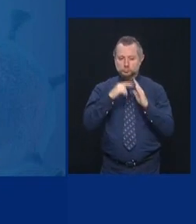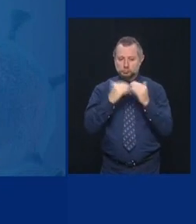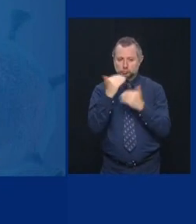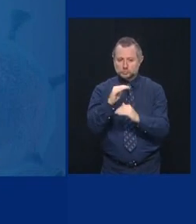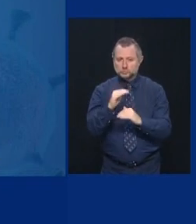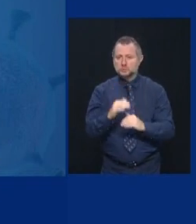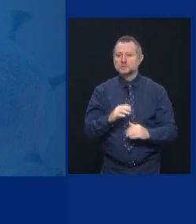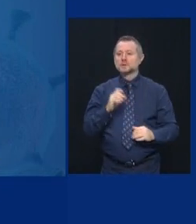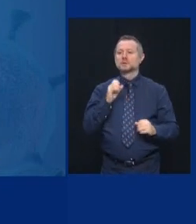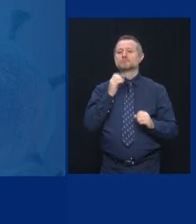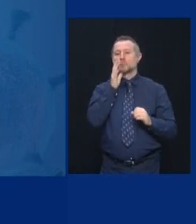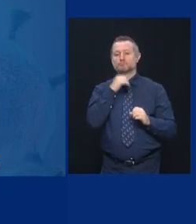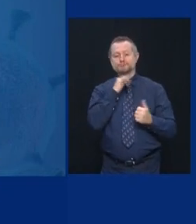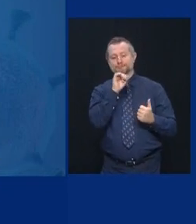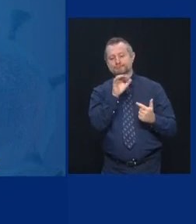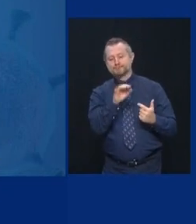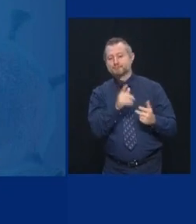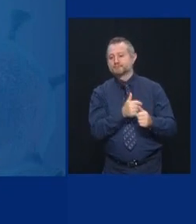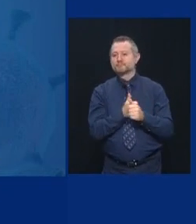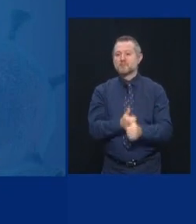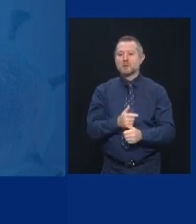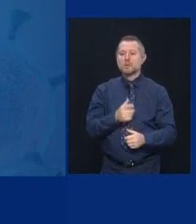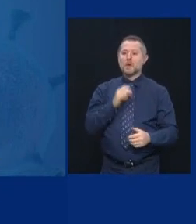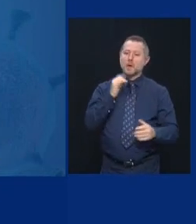primarily outdoors, etc.